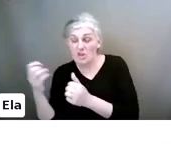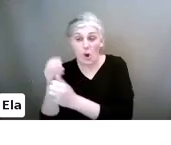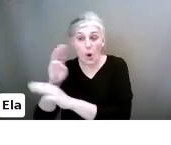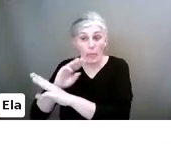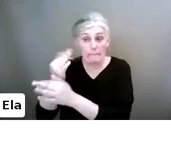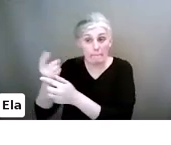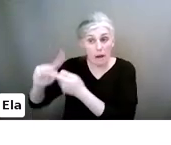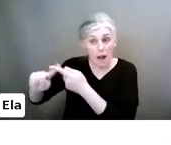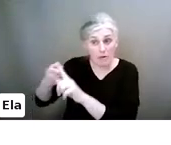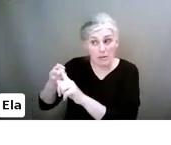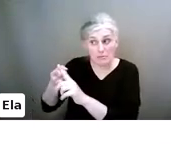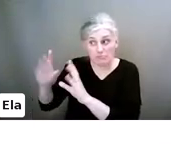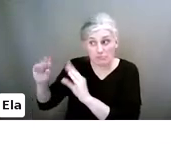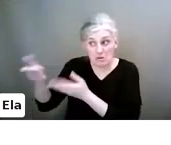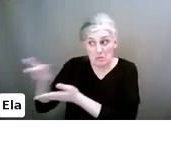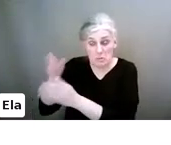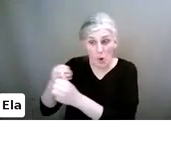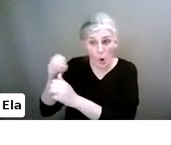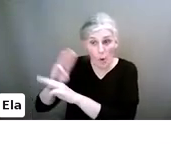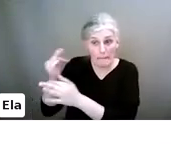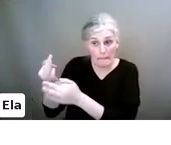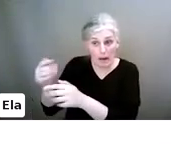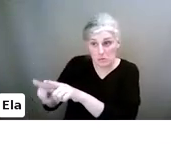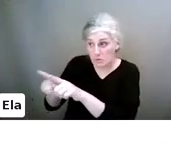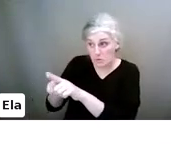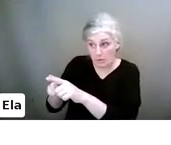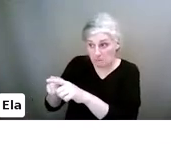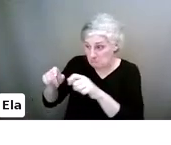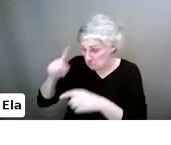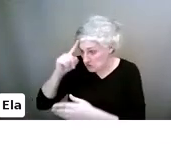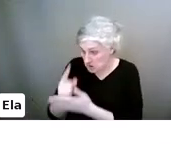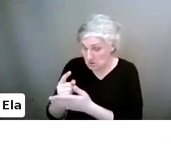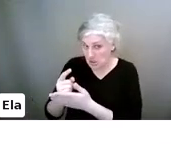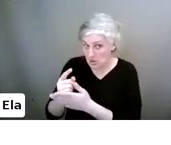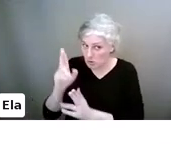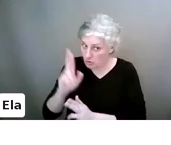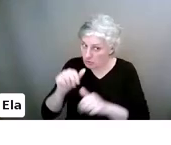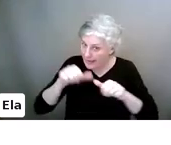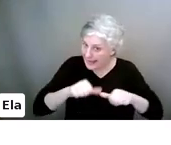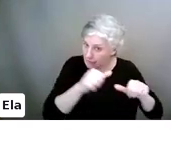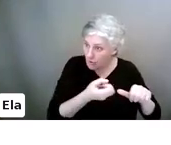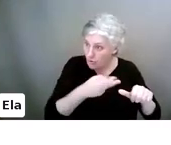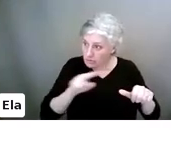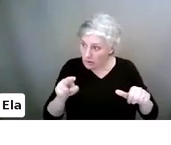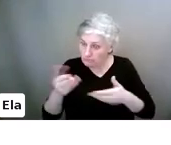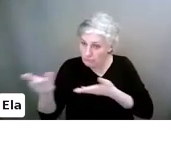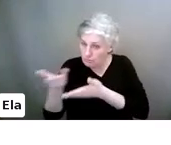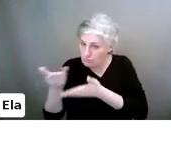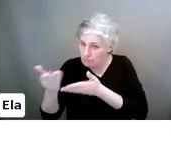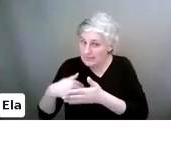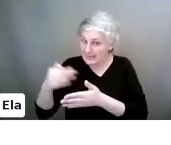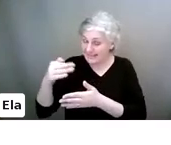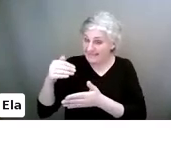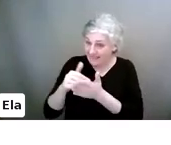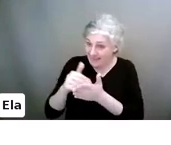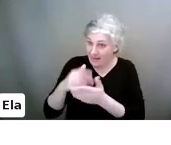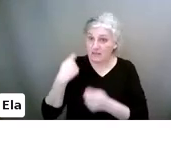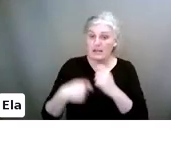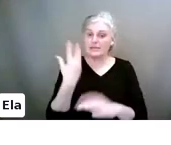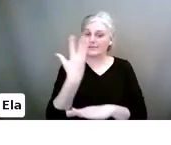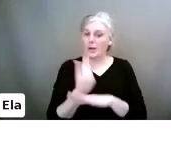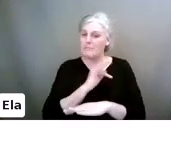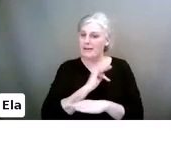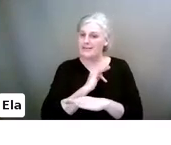Check with other parents. Decide together whether it's a yes or a no. And if it is a yes, download it yourself as well